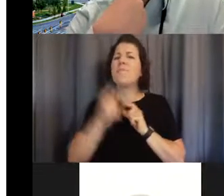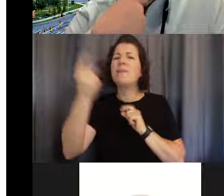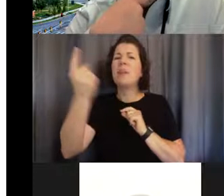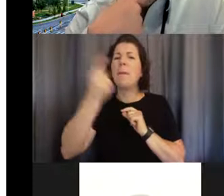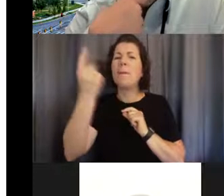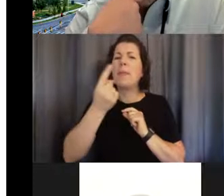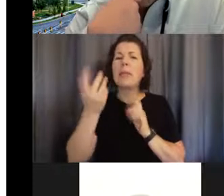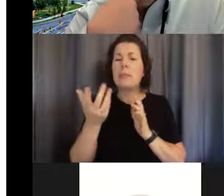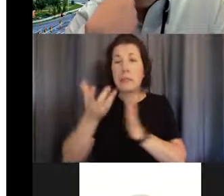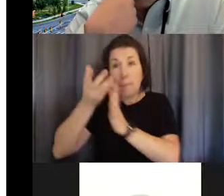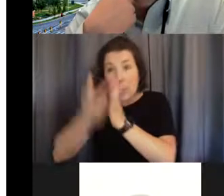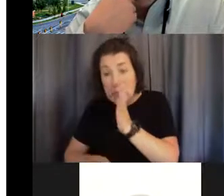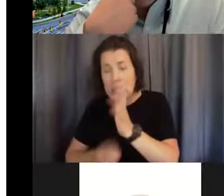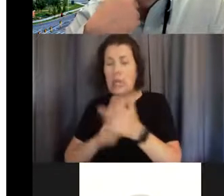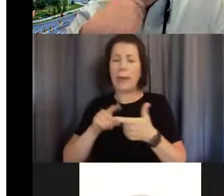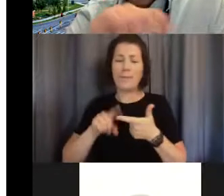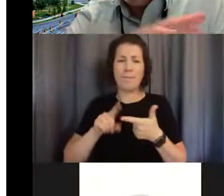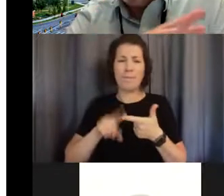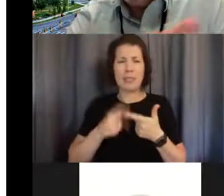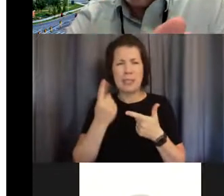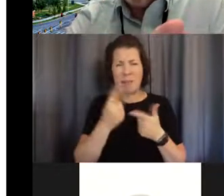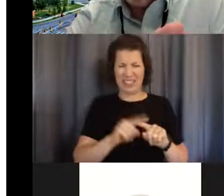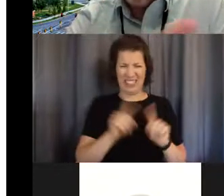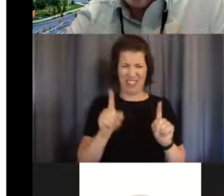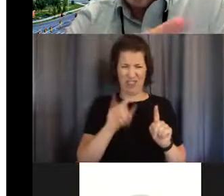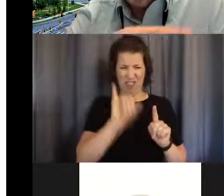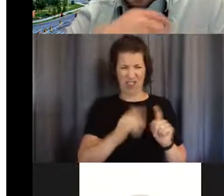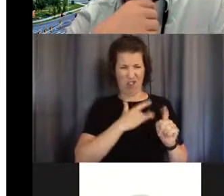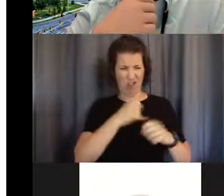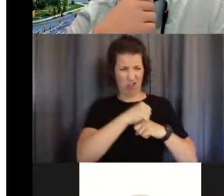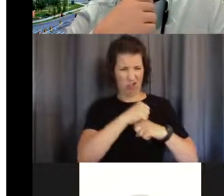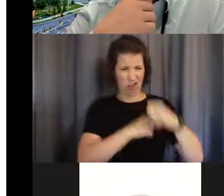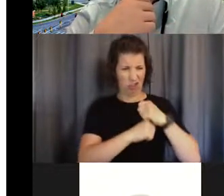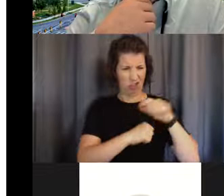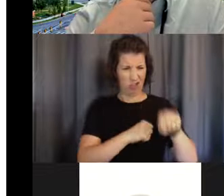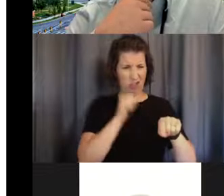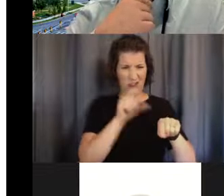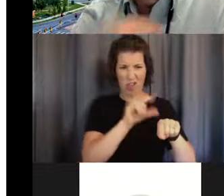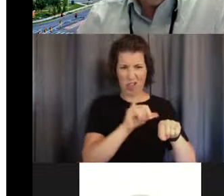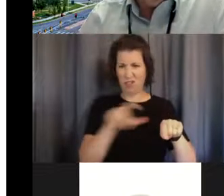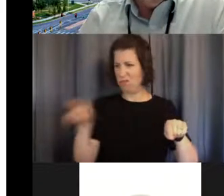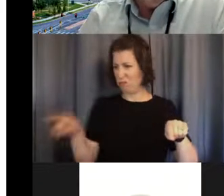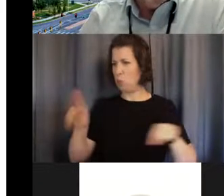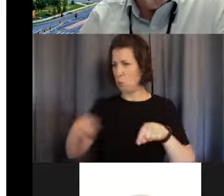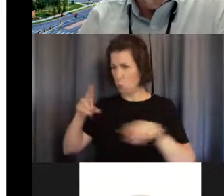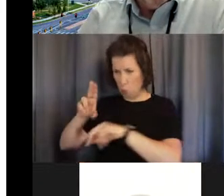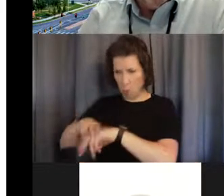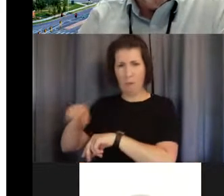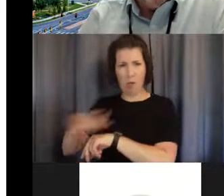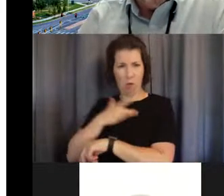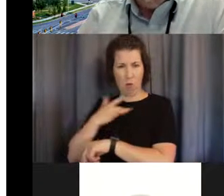that's missing or something that's different in the structure from a typical heart structure. And many of them,